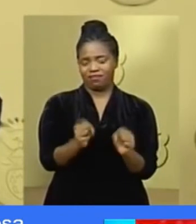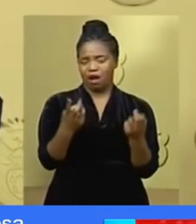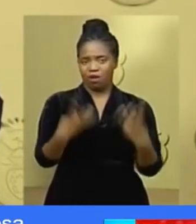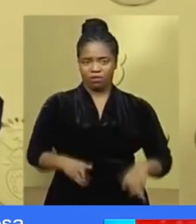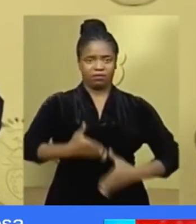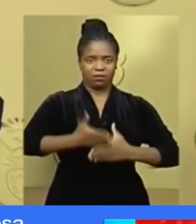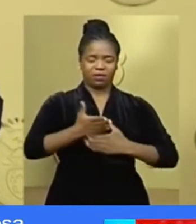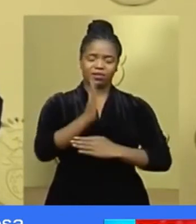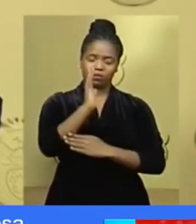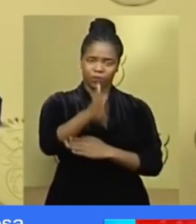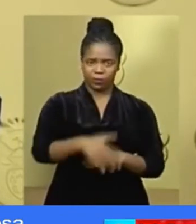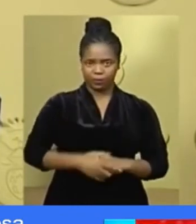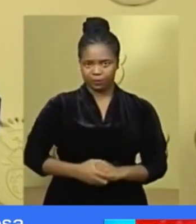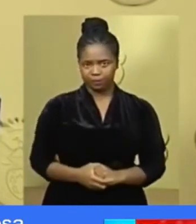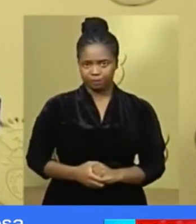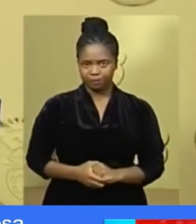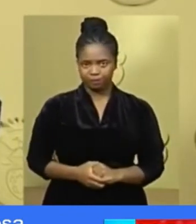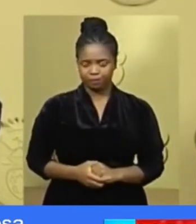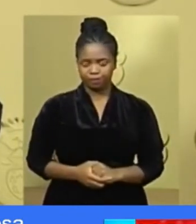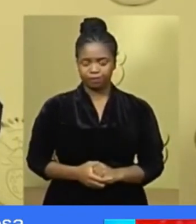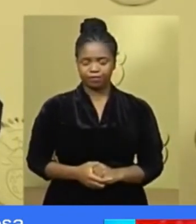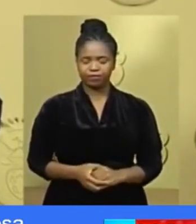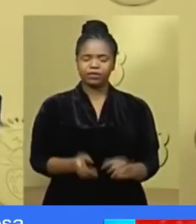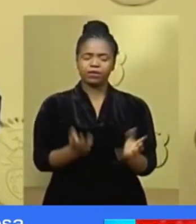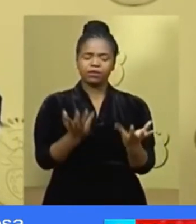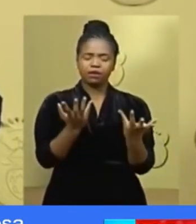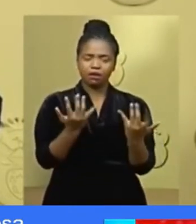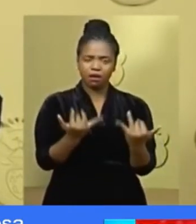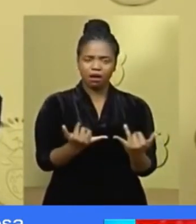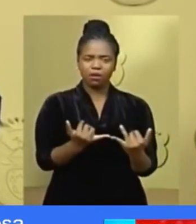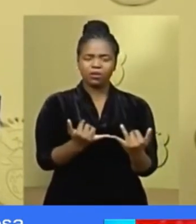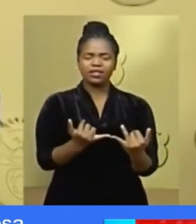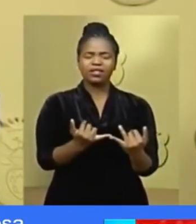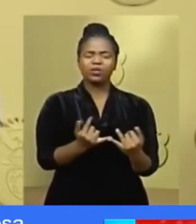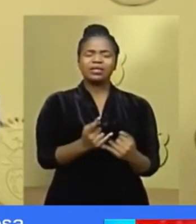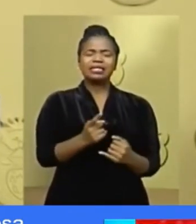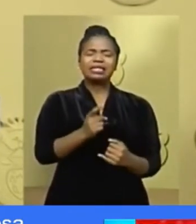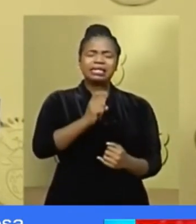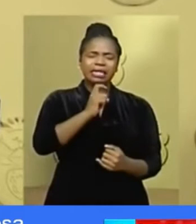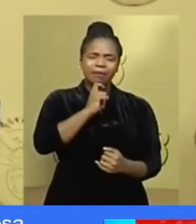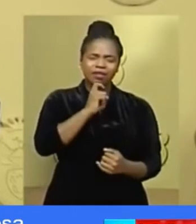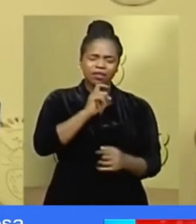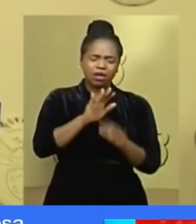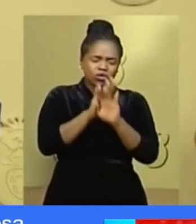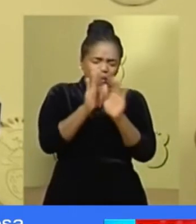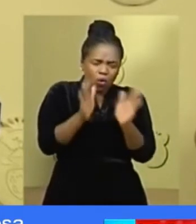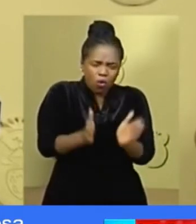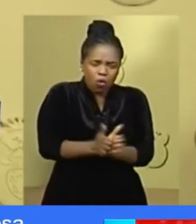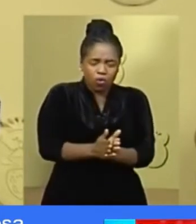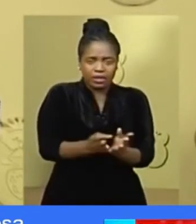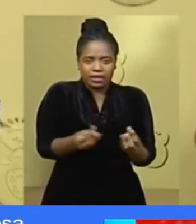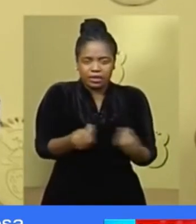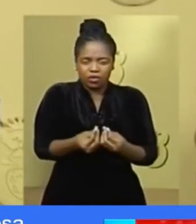Therefore as we marshal our every resource and our every energy to fight this epidemic